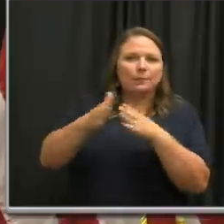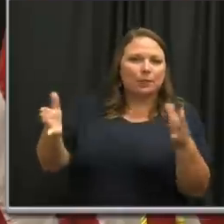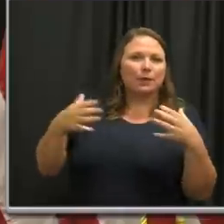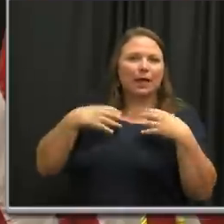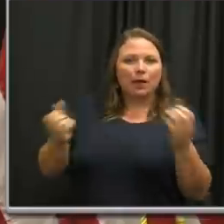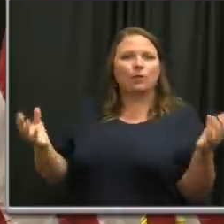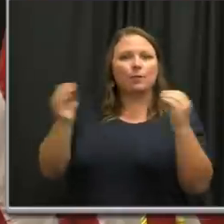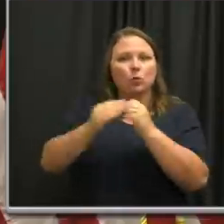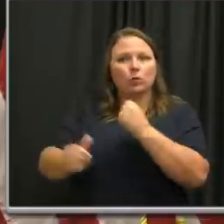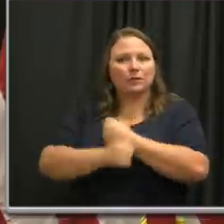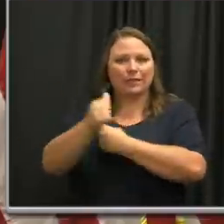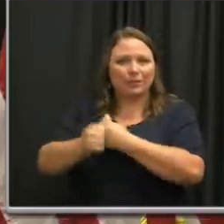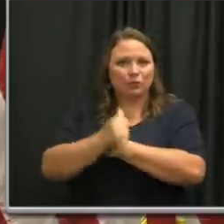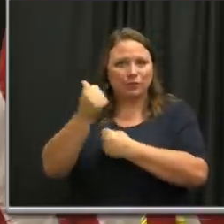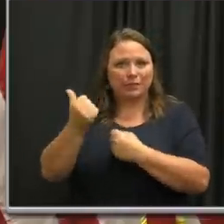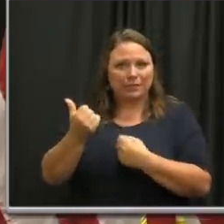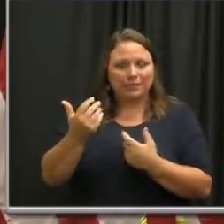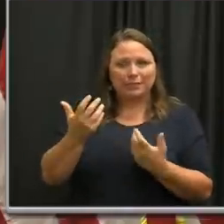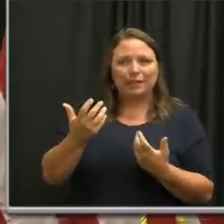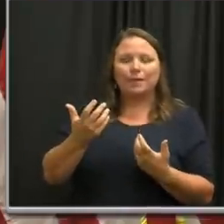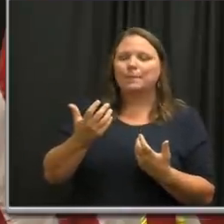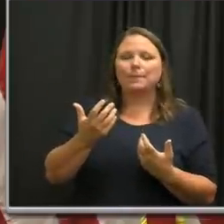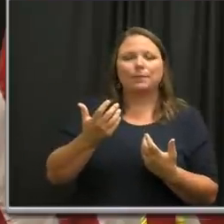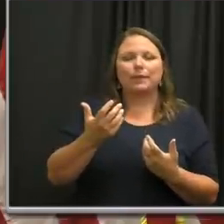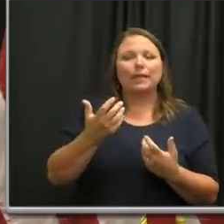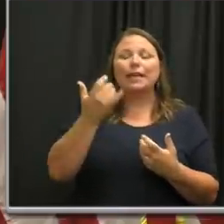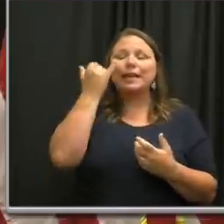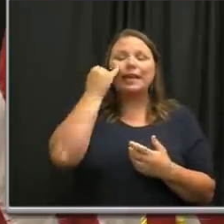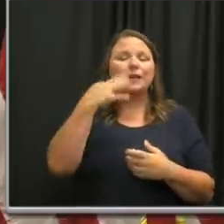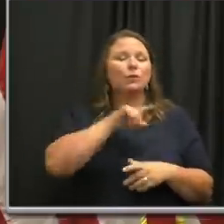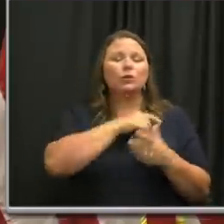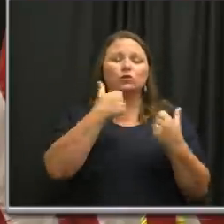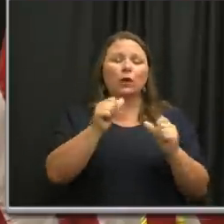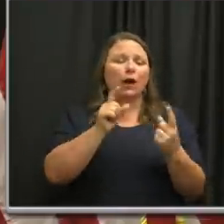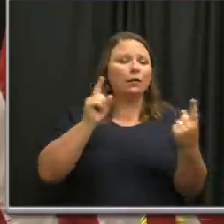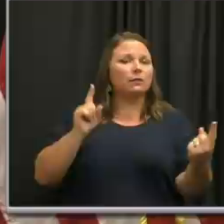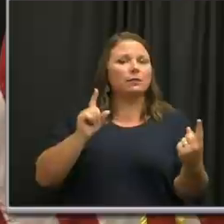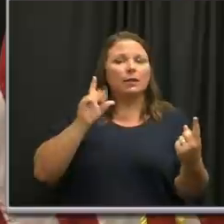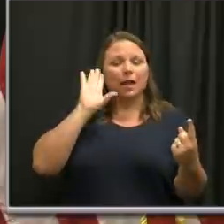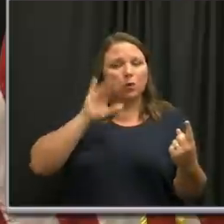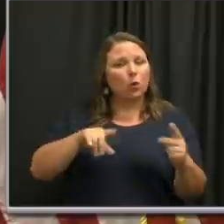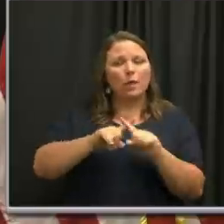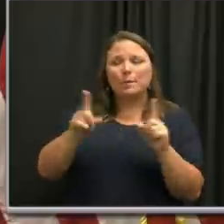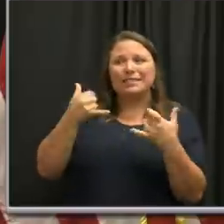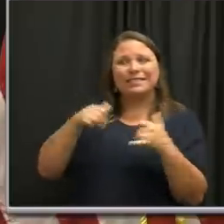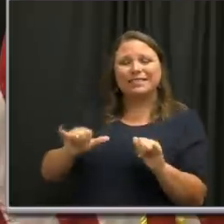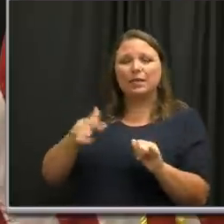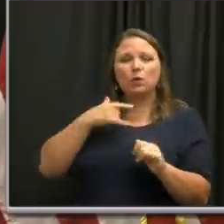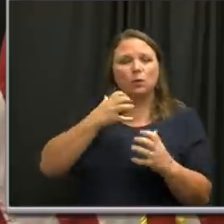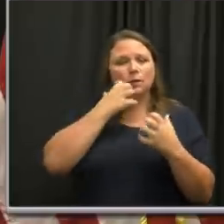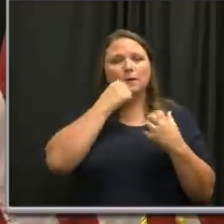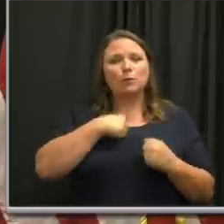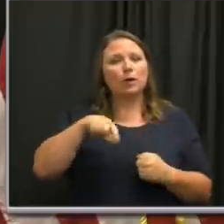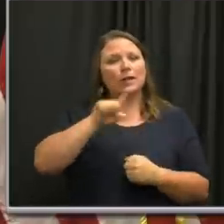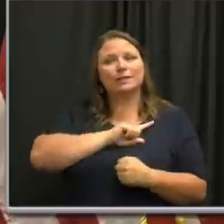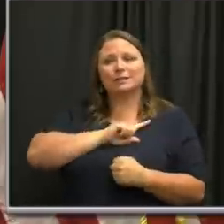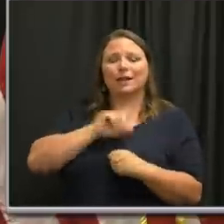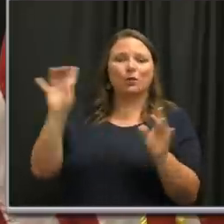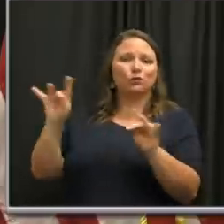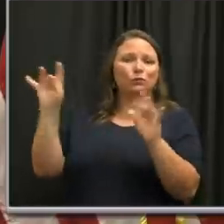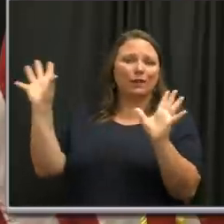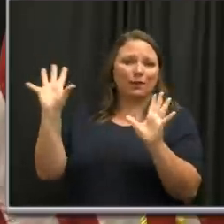inadvertently or with the best possible intention? And of course, we embrace our tradition of fireworks,